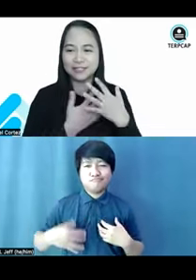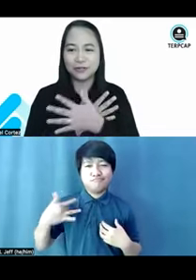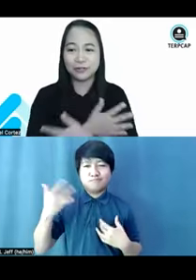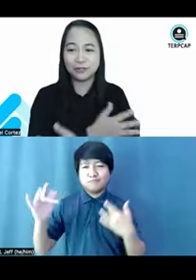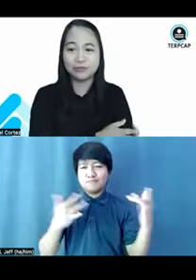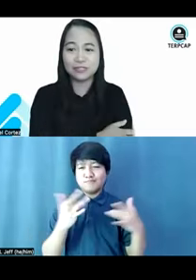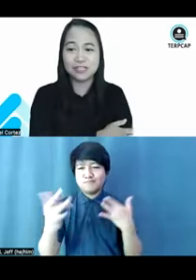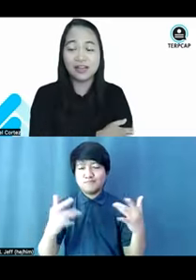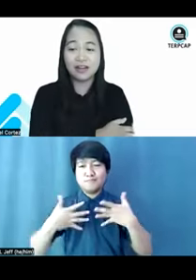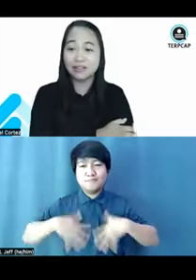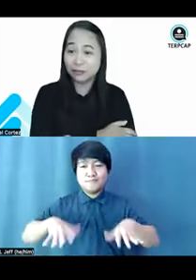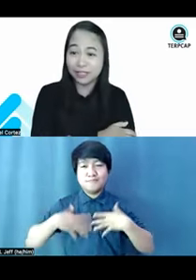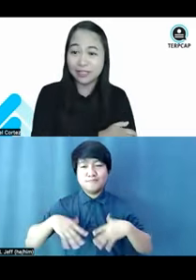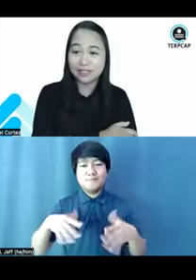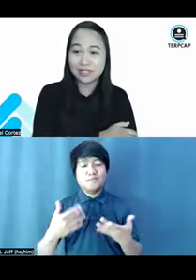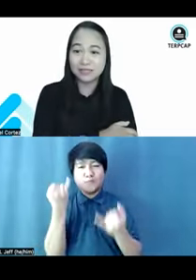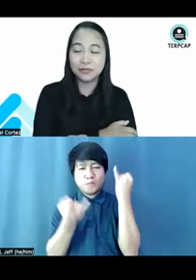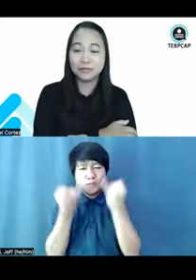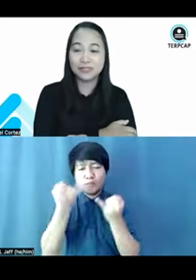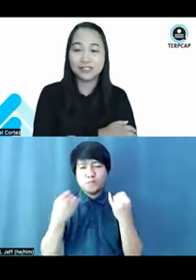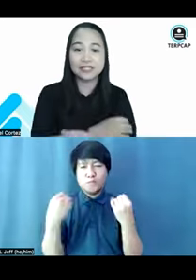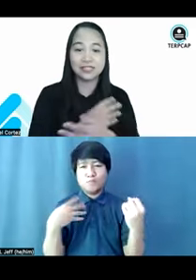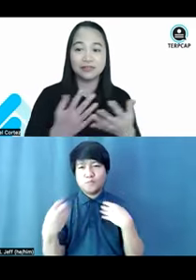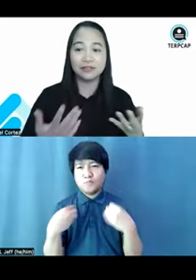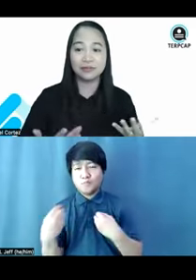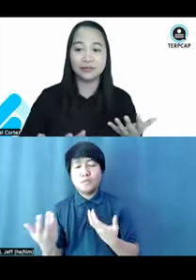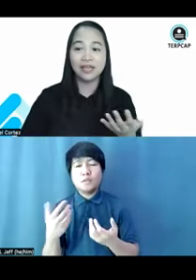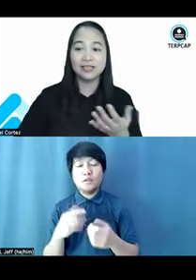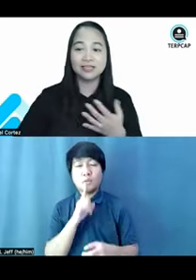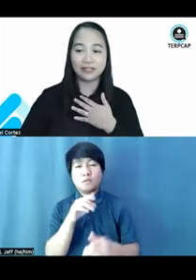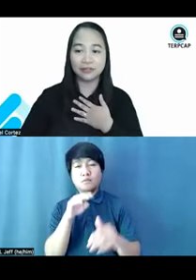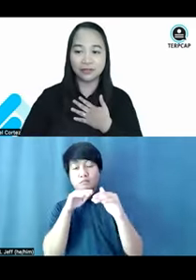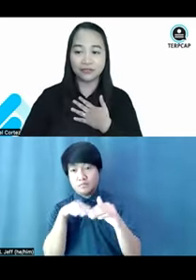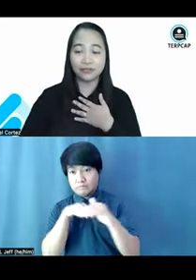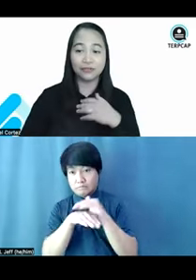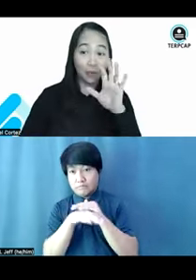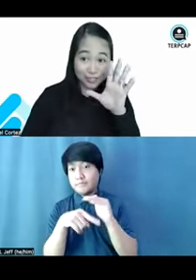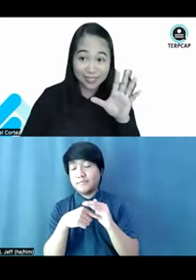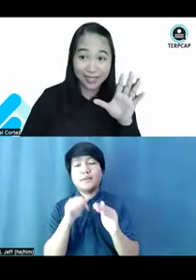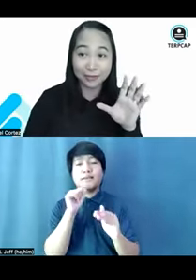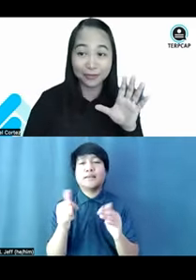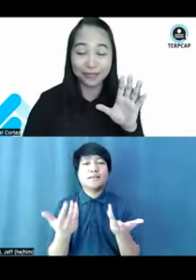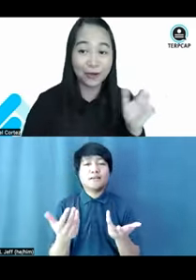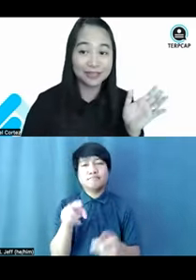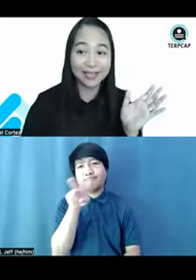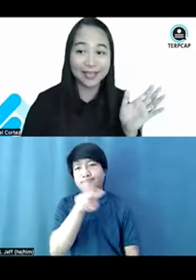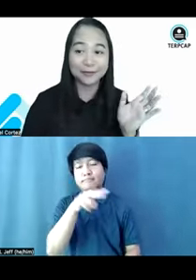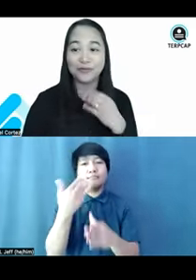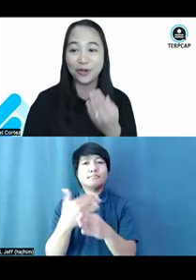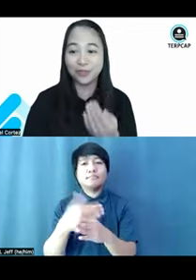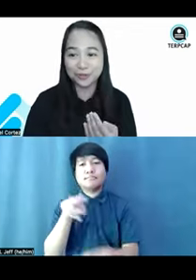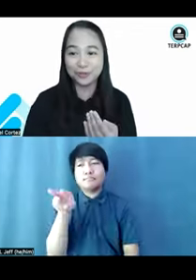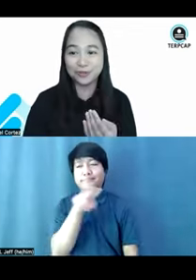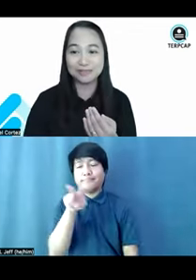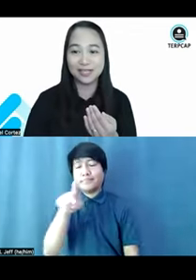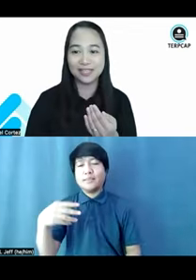things on your clothes are not really accessible? Because instead, you know, instead of focusing on the content or